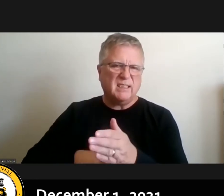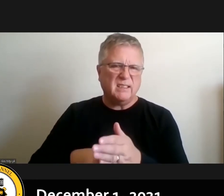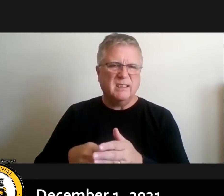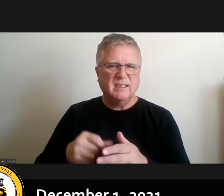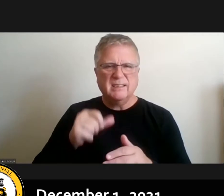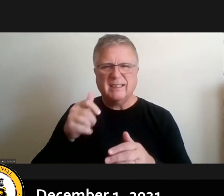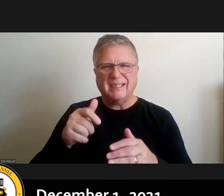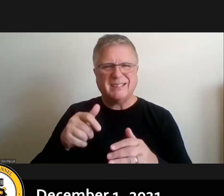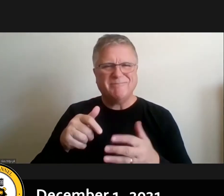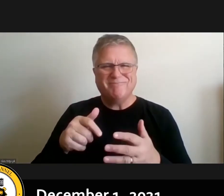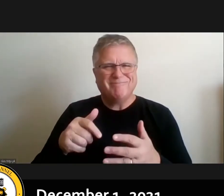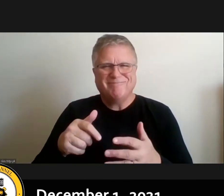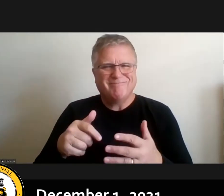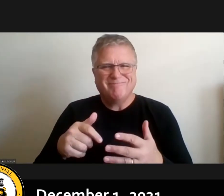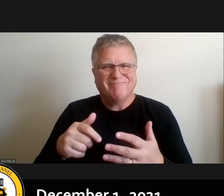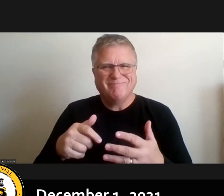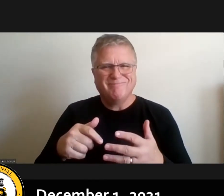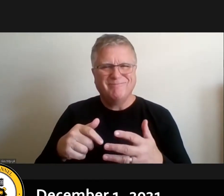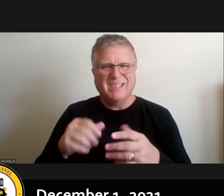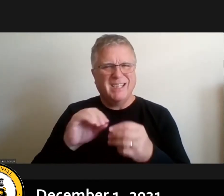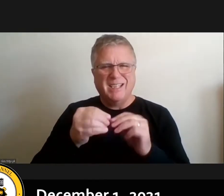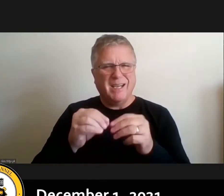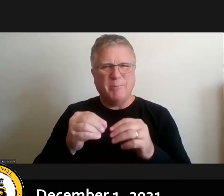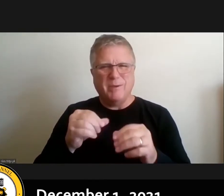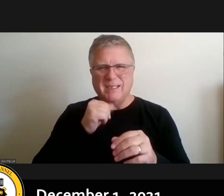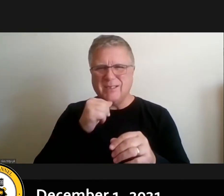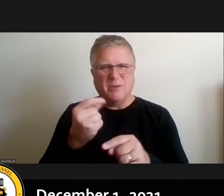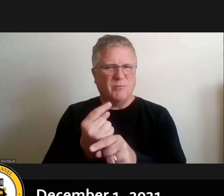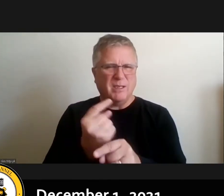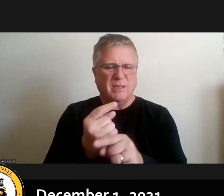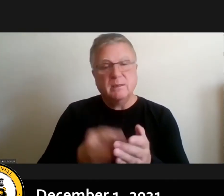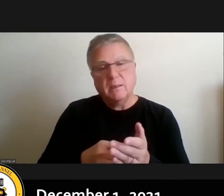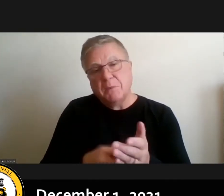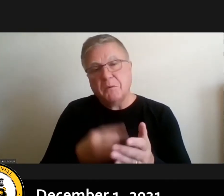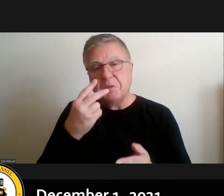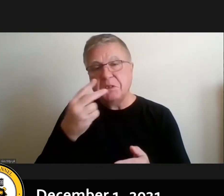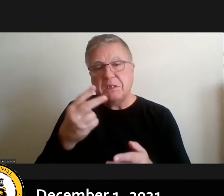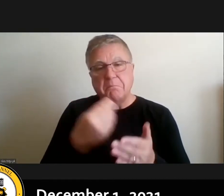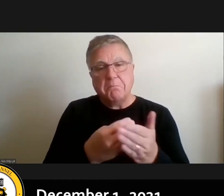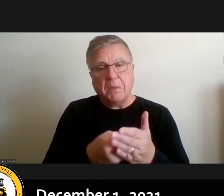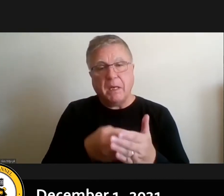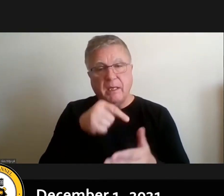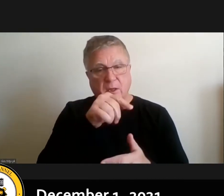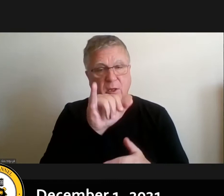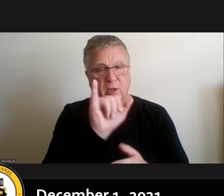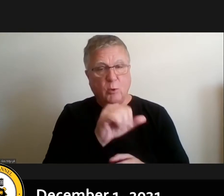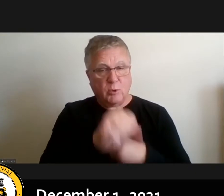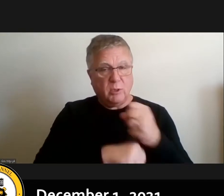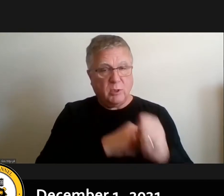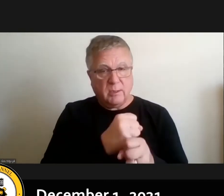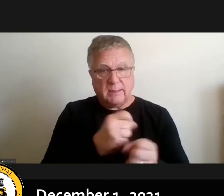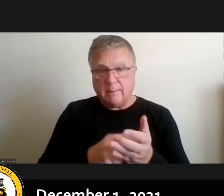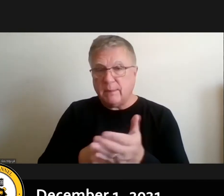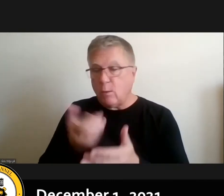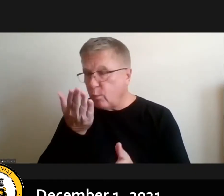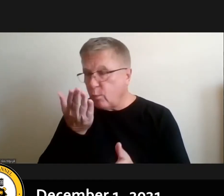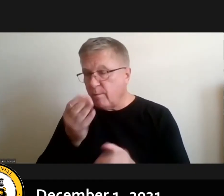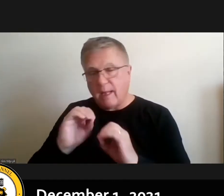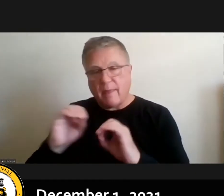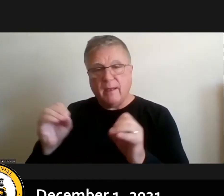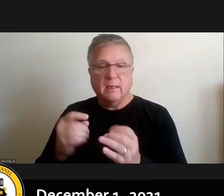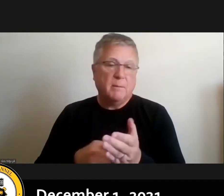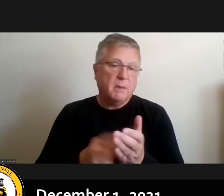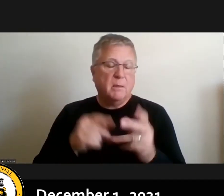sometimes we see money in those years sometimes we don't sometimes somebody's owed a refund for whatever which